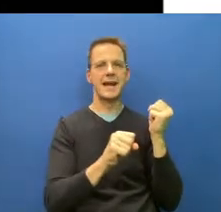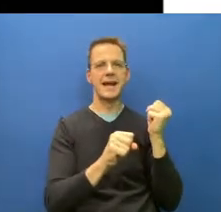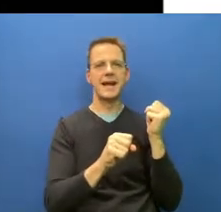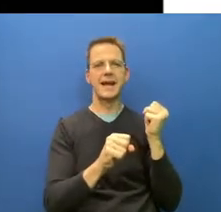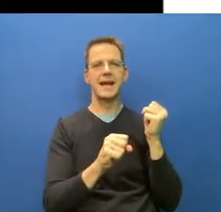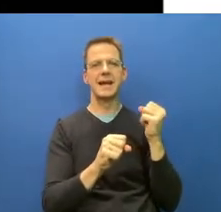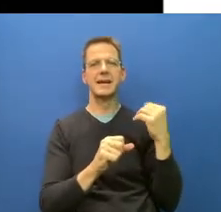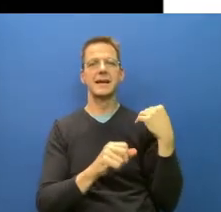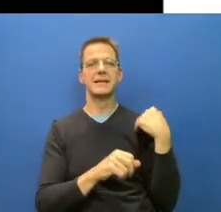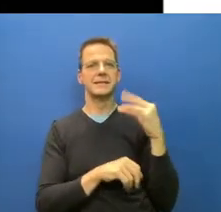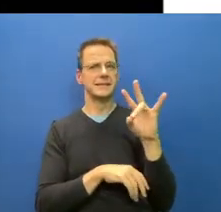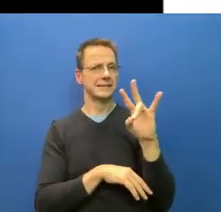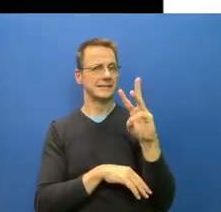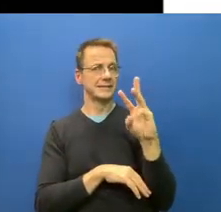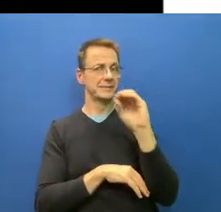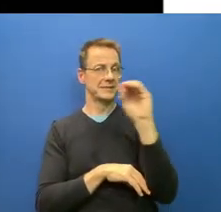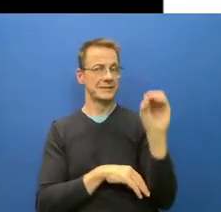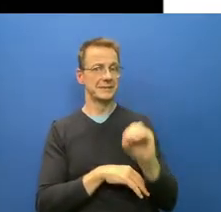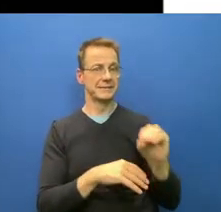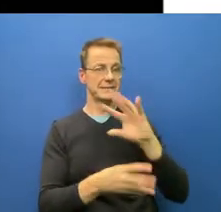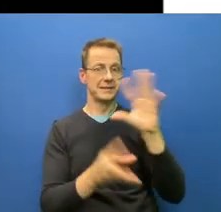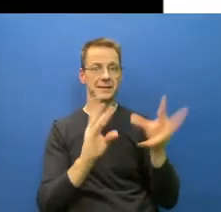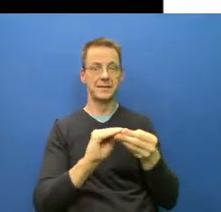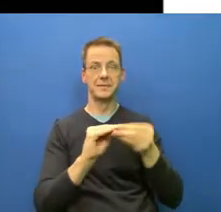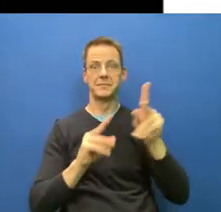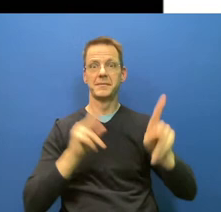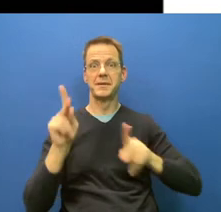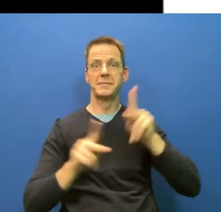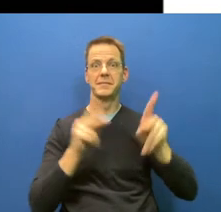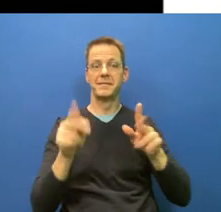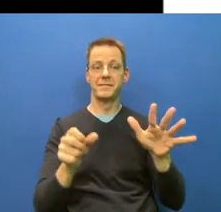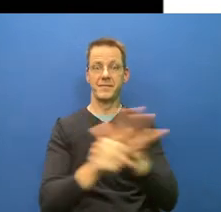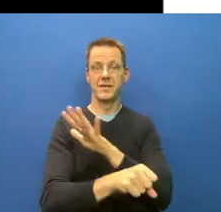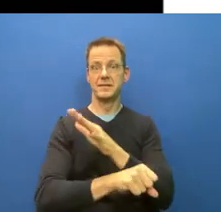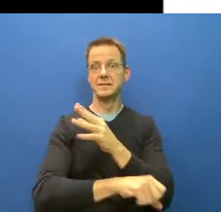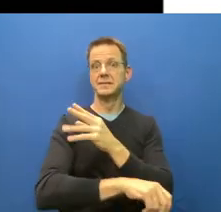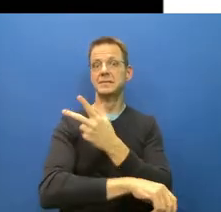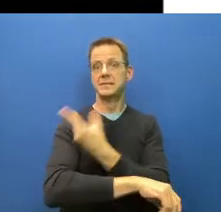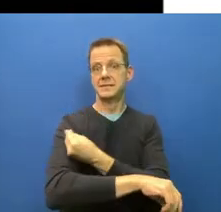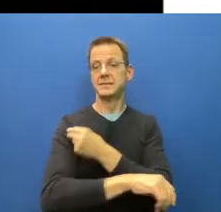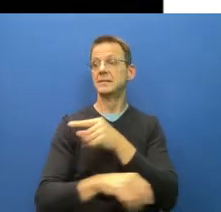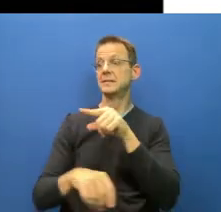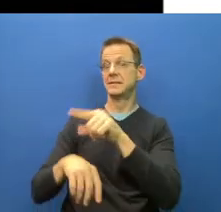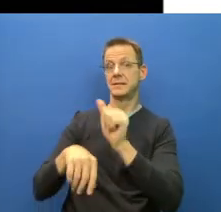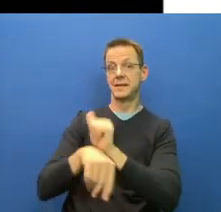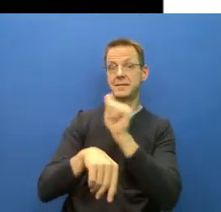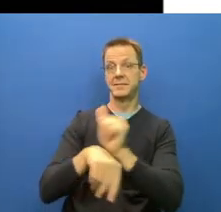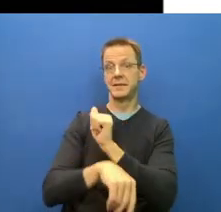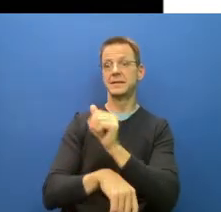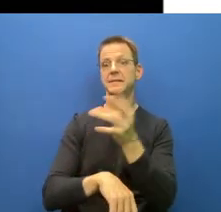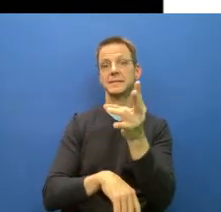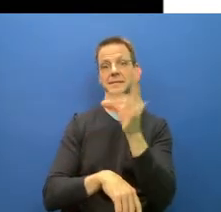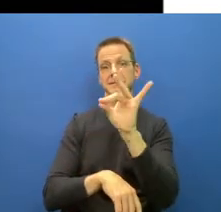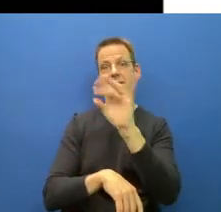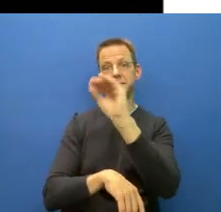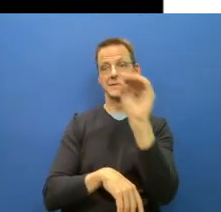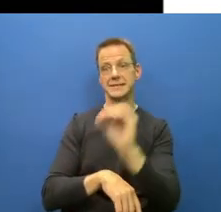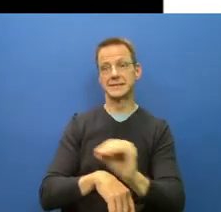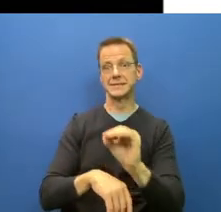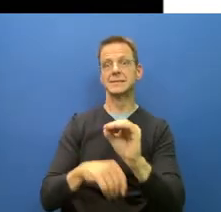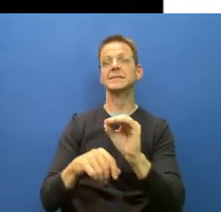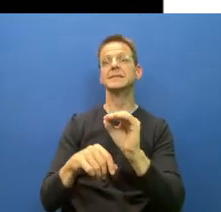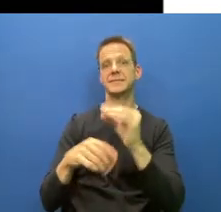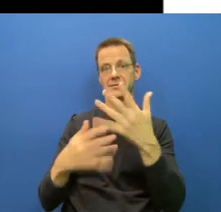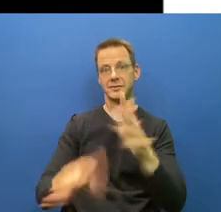% of total population fully vaccinated. And that's the important thing. For epidemiology, we need to look at total population, not eligible